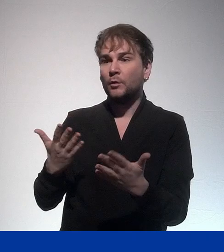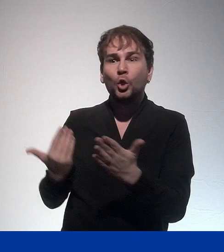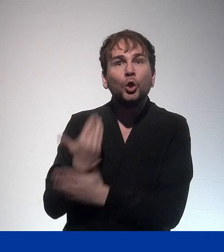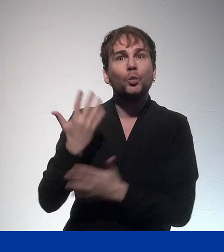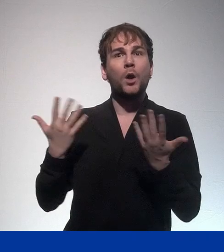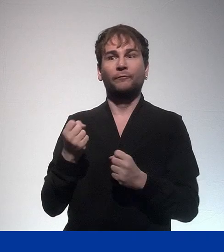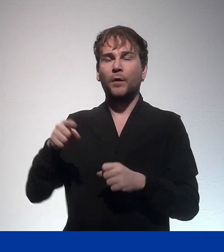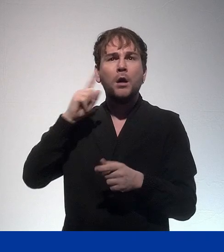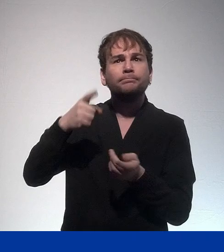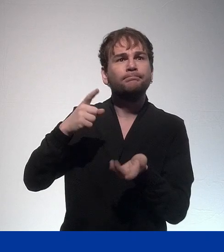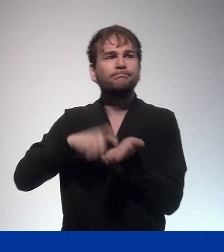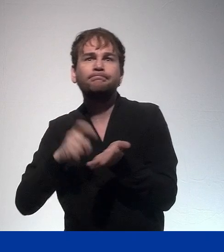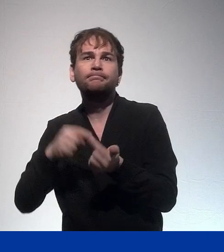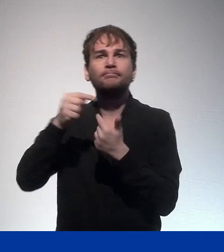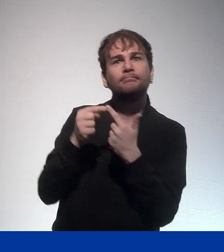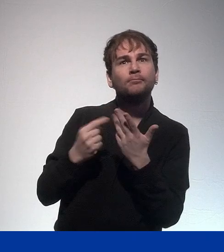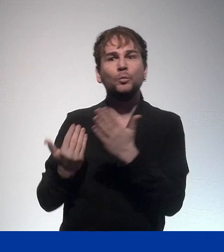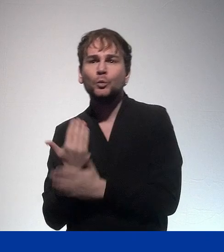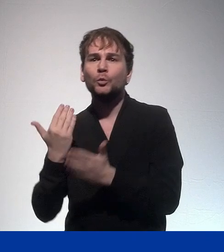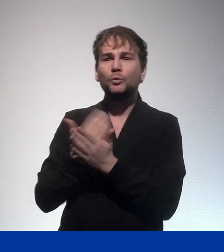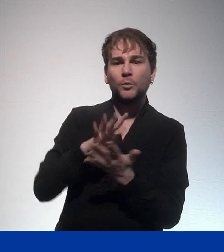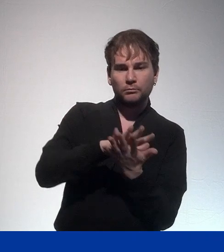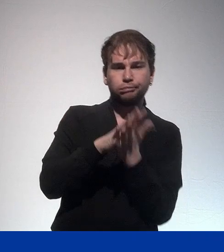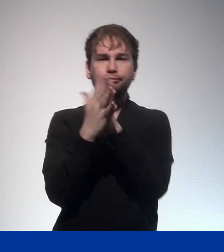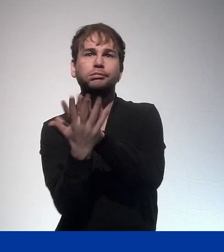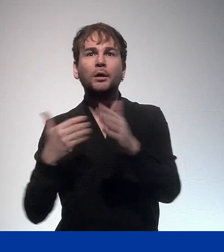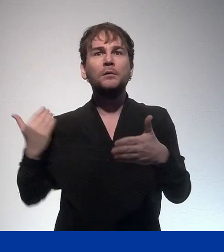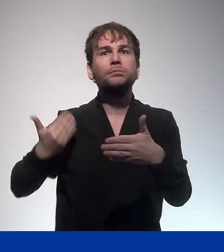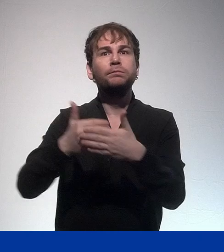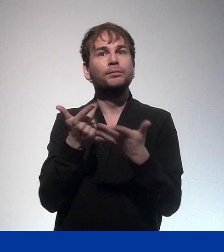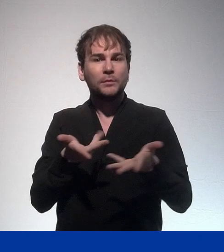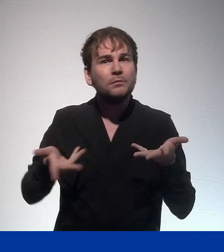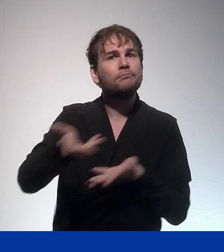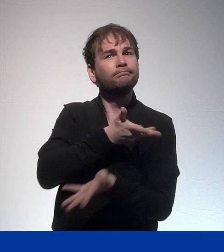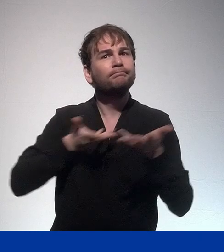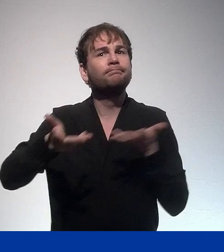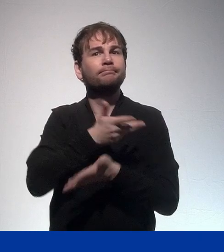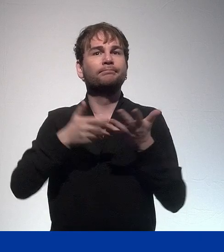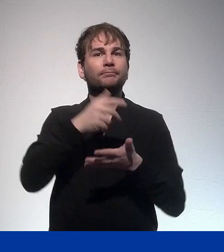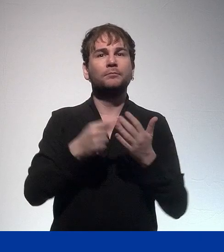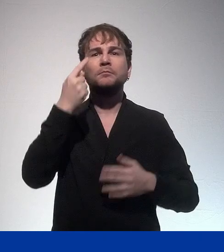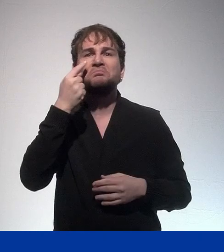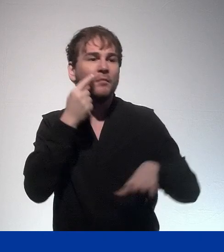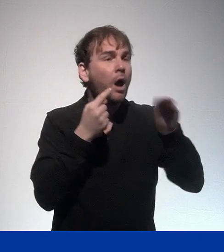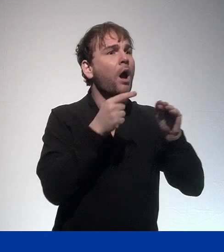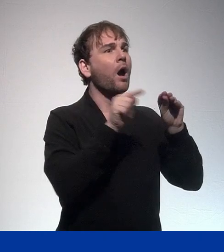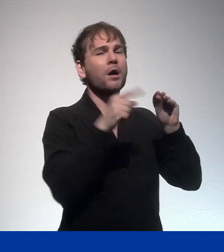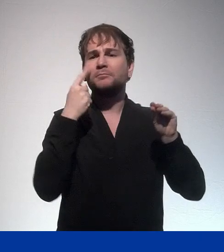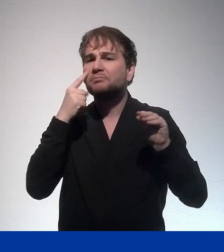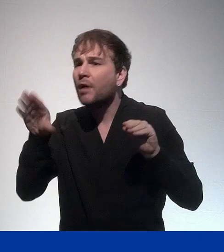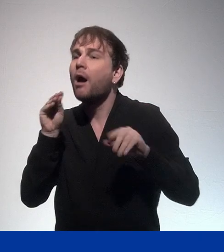on current developments, trends and challenges in youth work. And we want to learn from each other